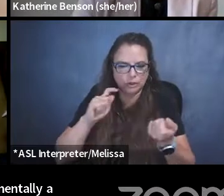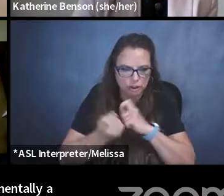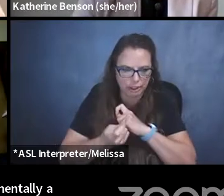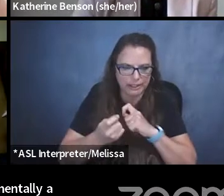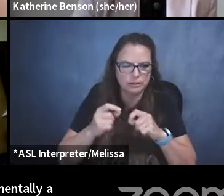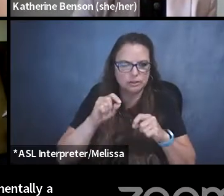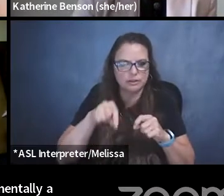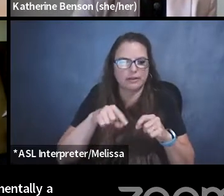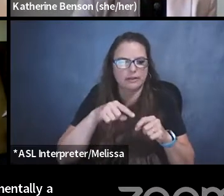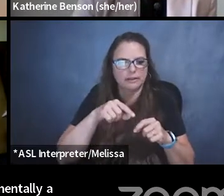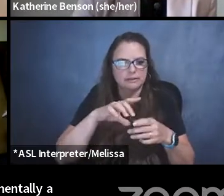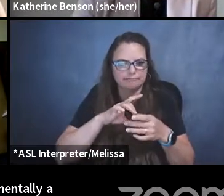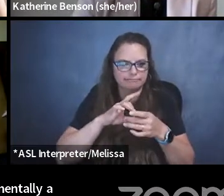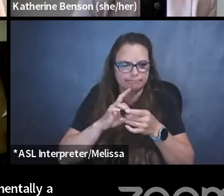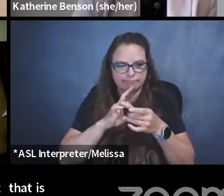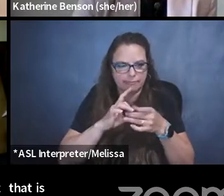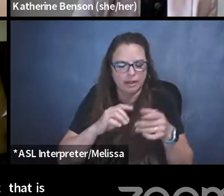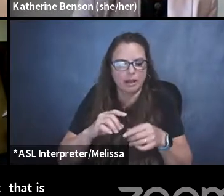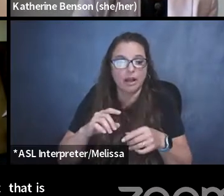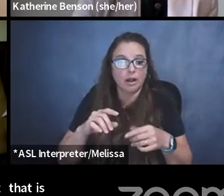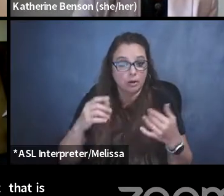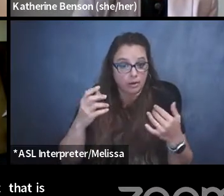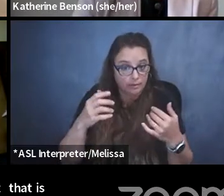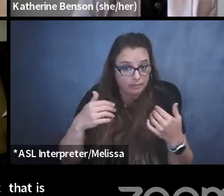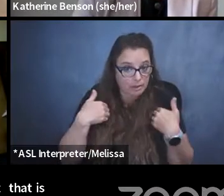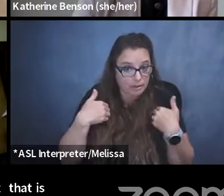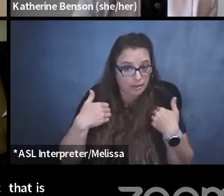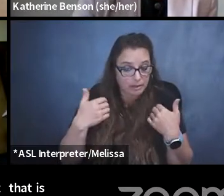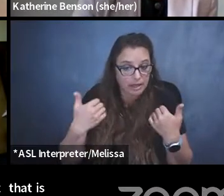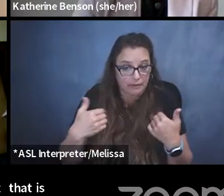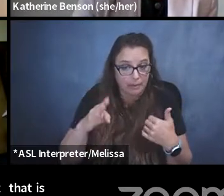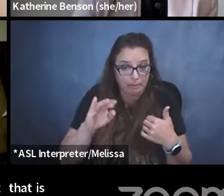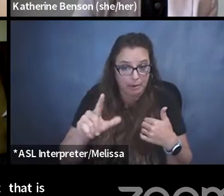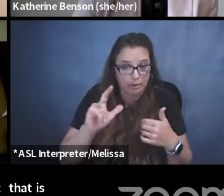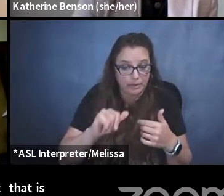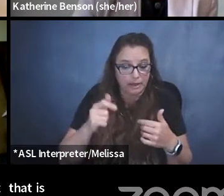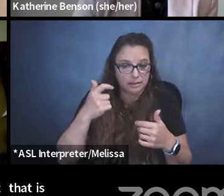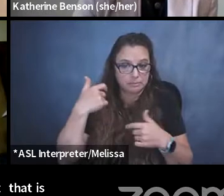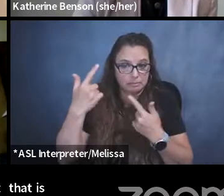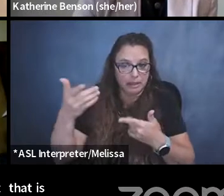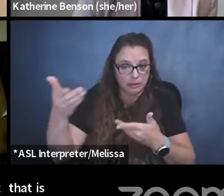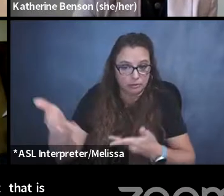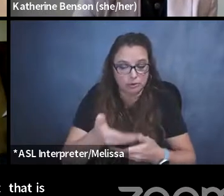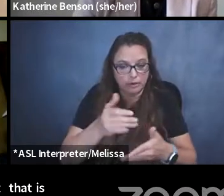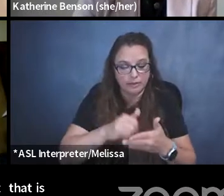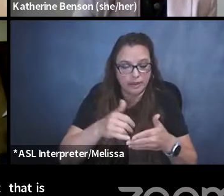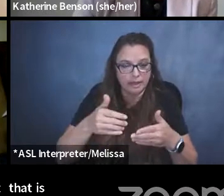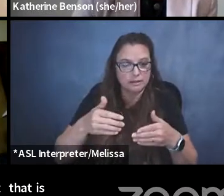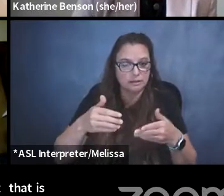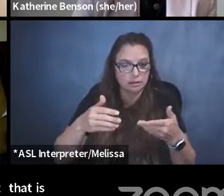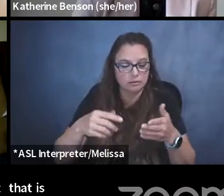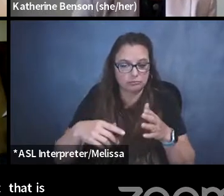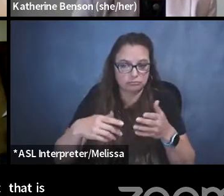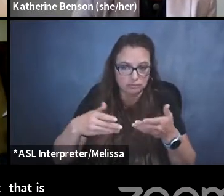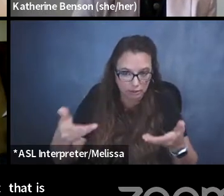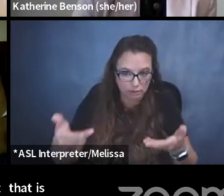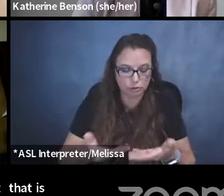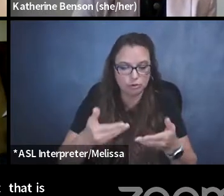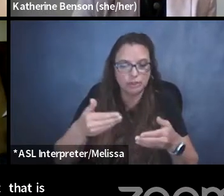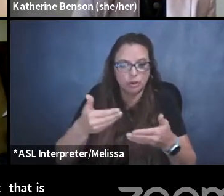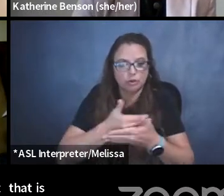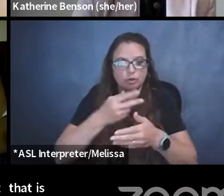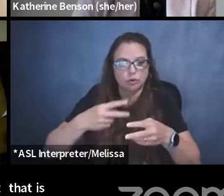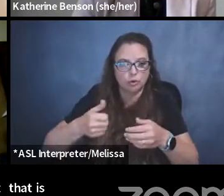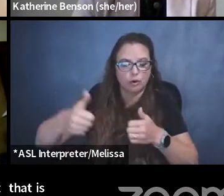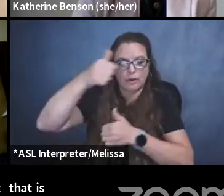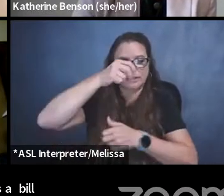currently a bill that has been introduced that's introducing a new oversight body for the RCMP and for the first time an oversight